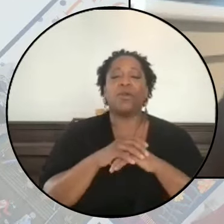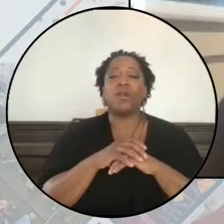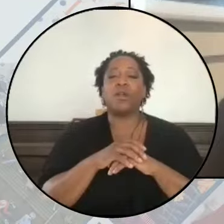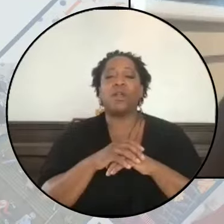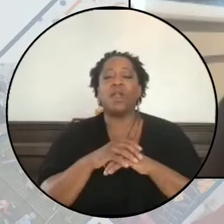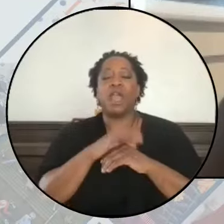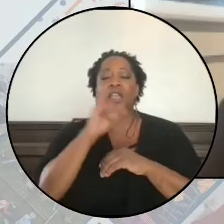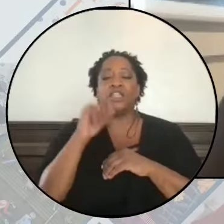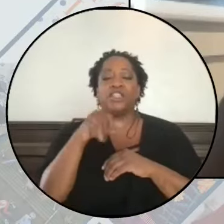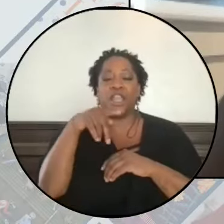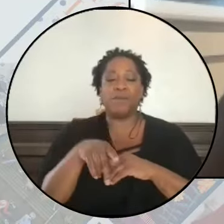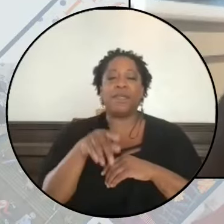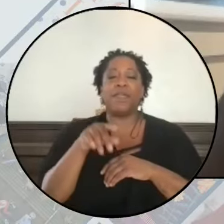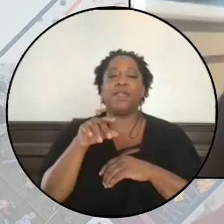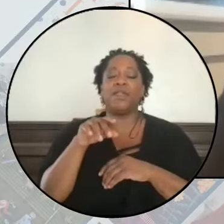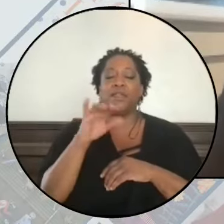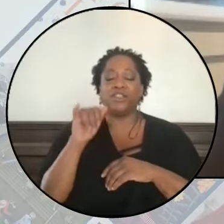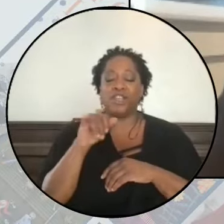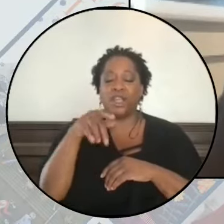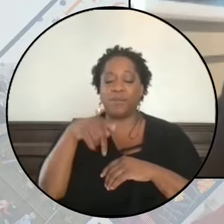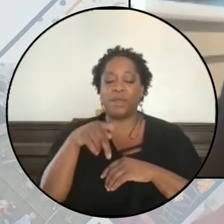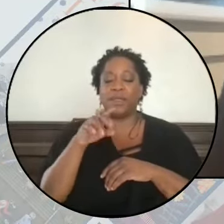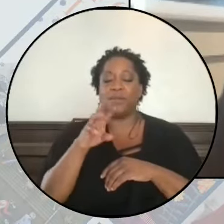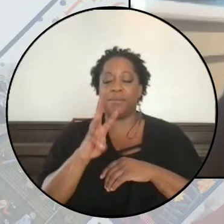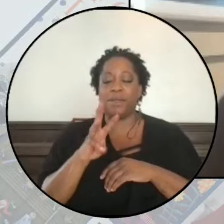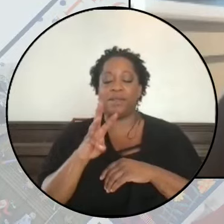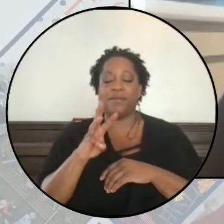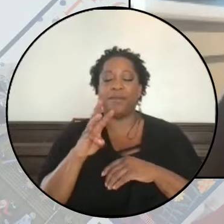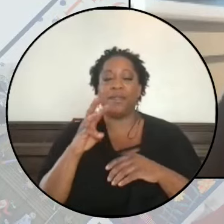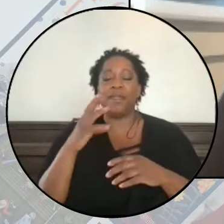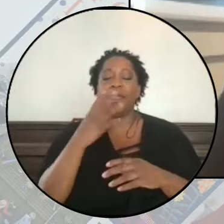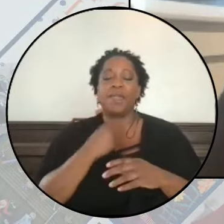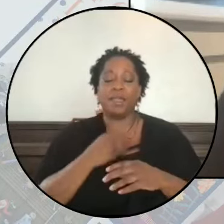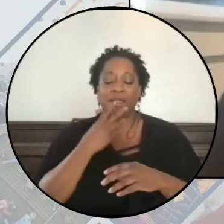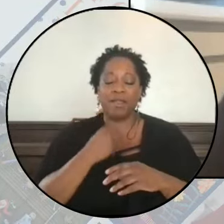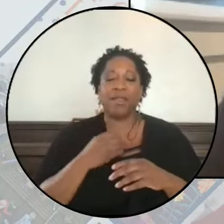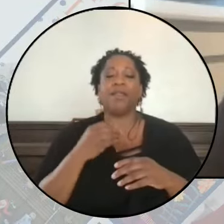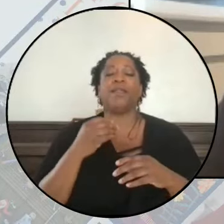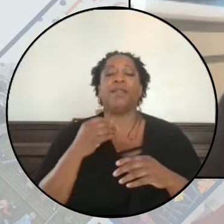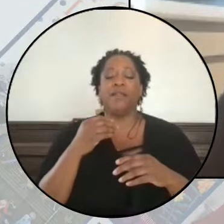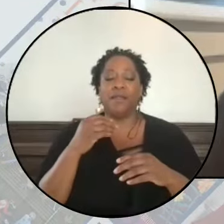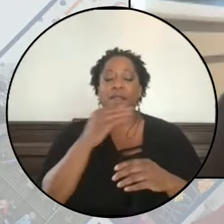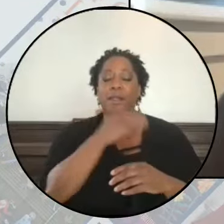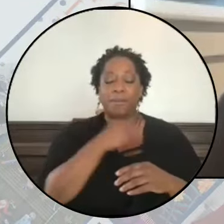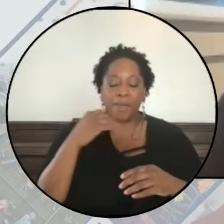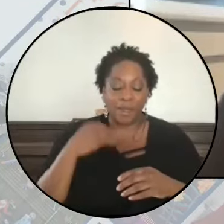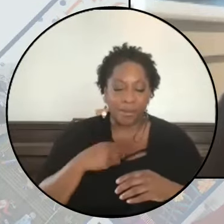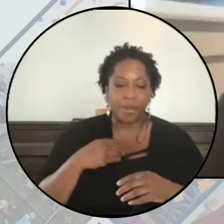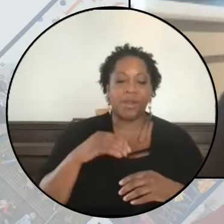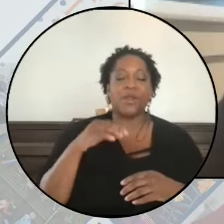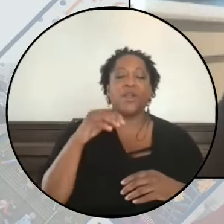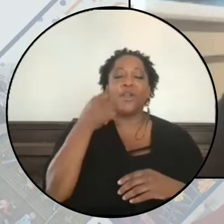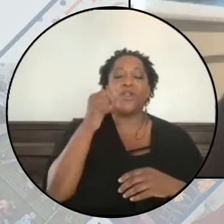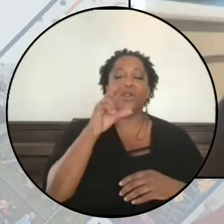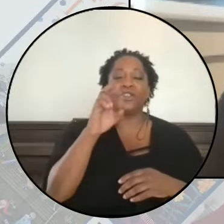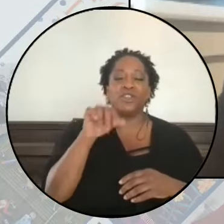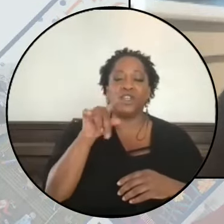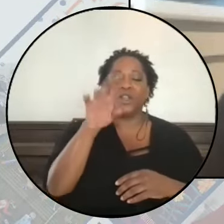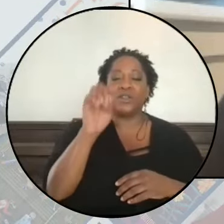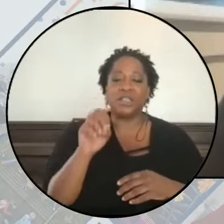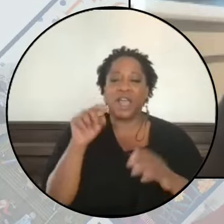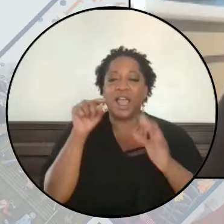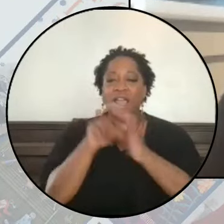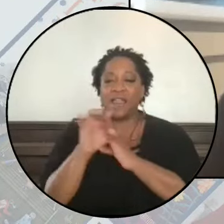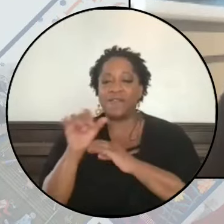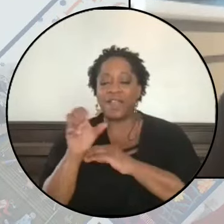JVP member, says, there is genocide. There is fascism. Where else would the Jews be but